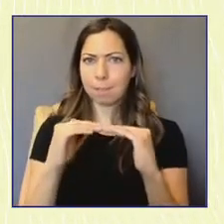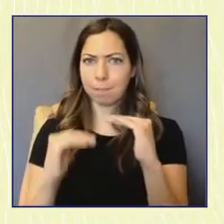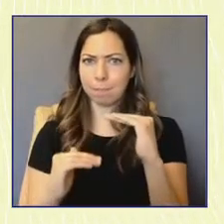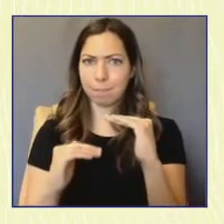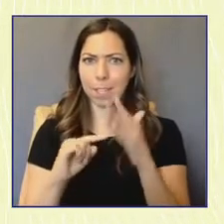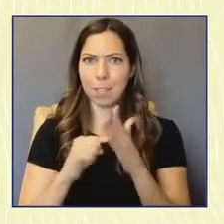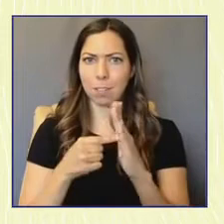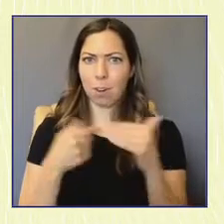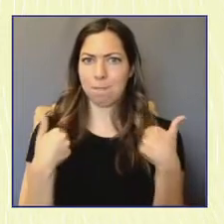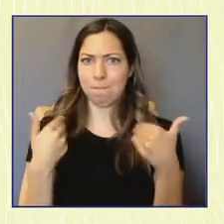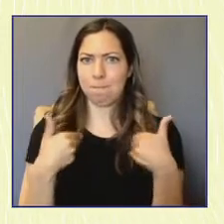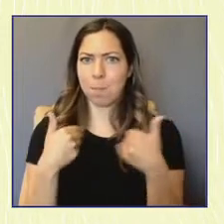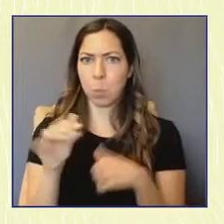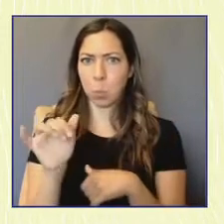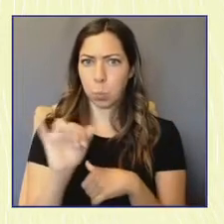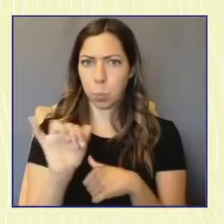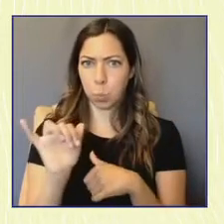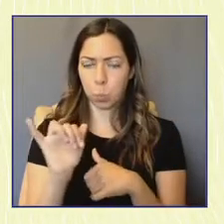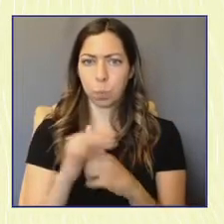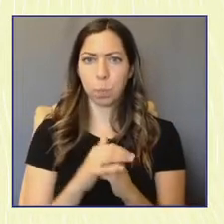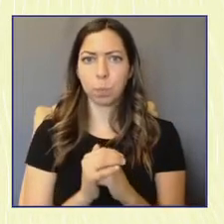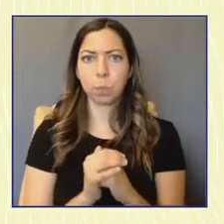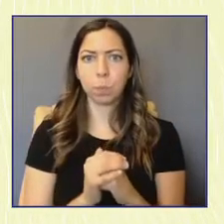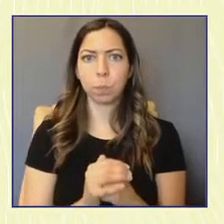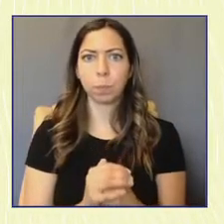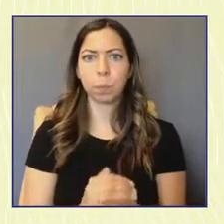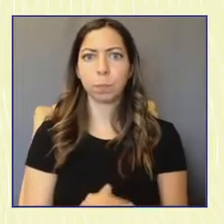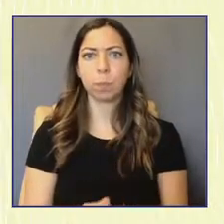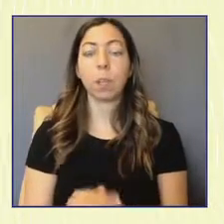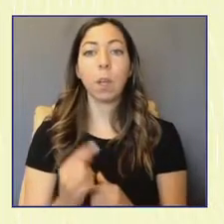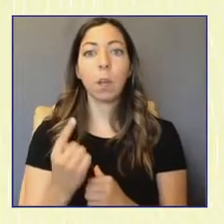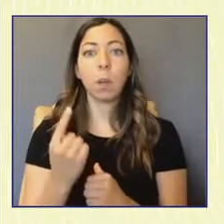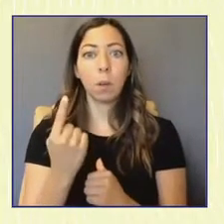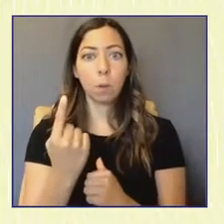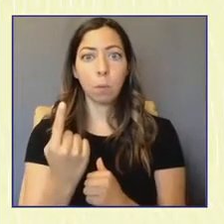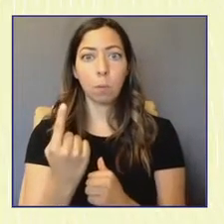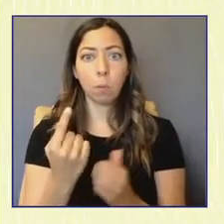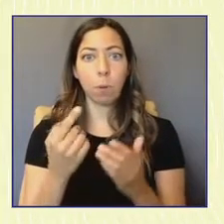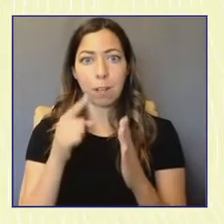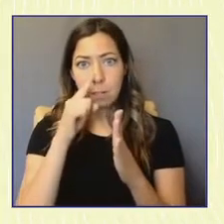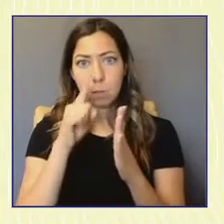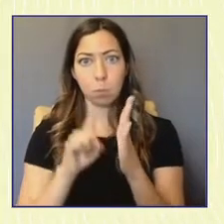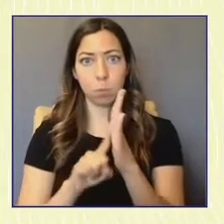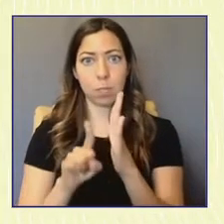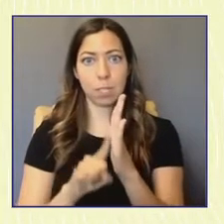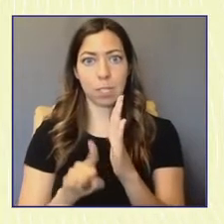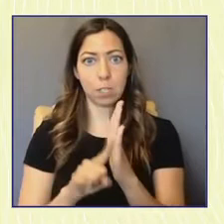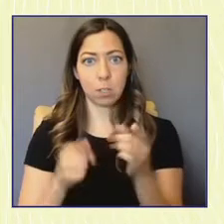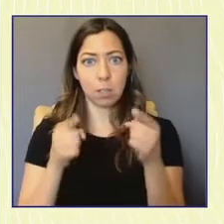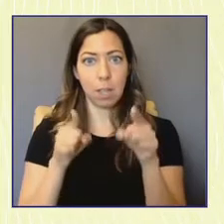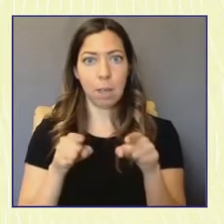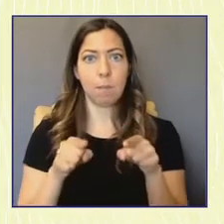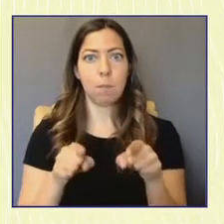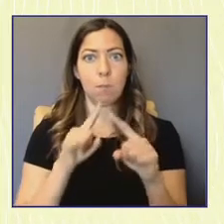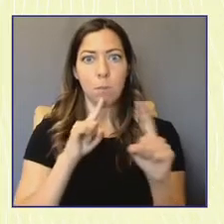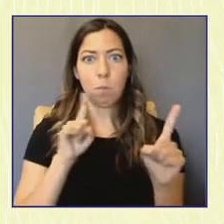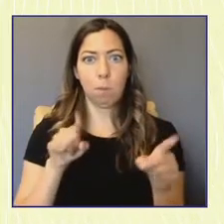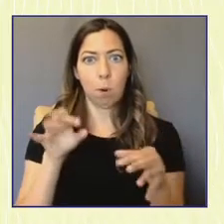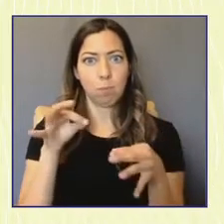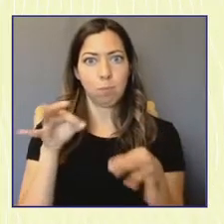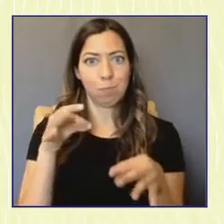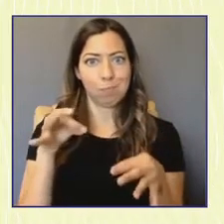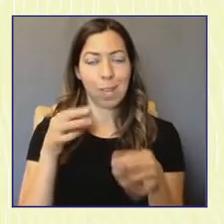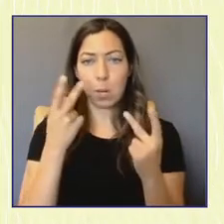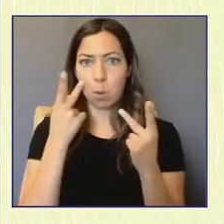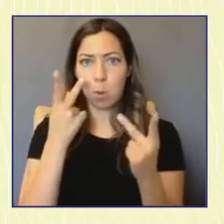So next slide, please. One of the major pieces of research that we did in this report and it's featured heavily is a